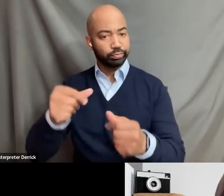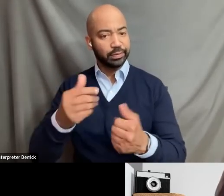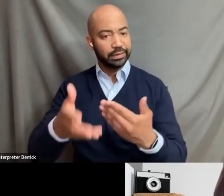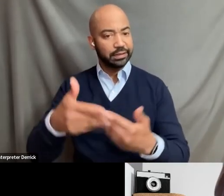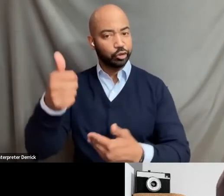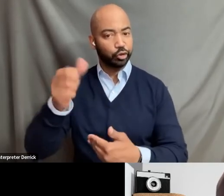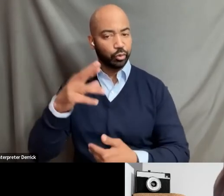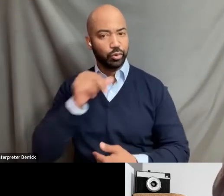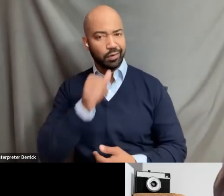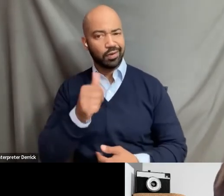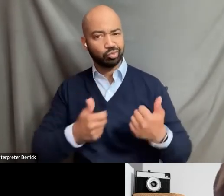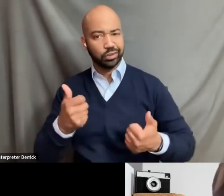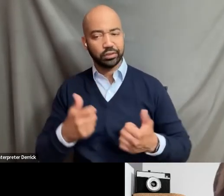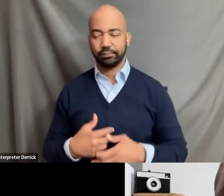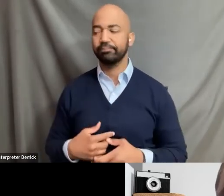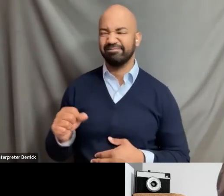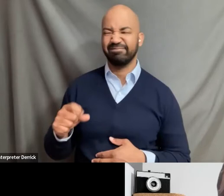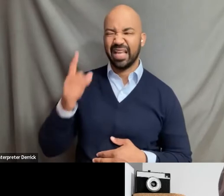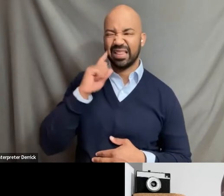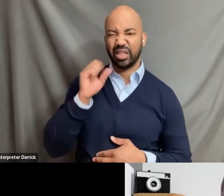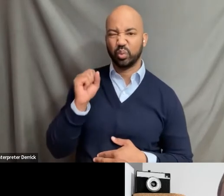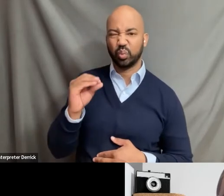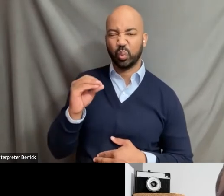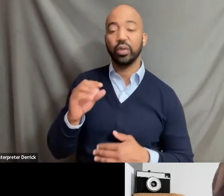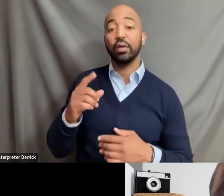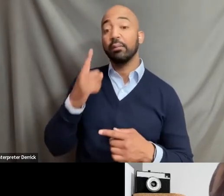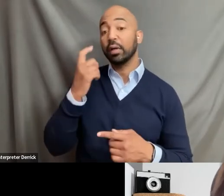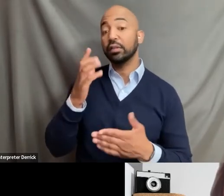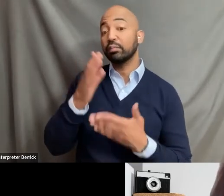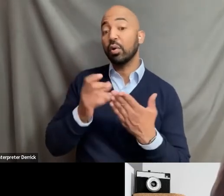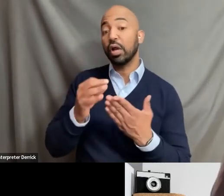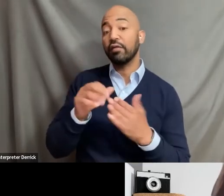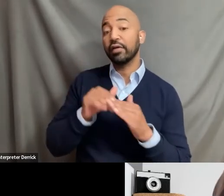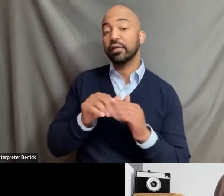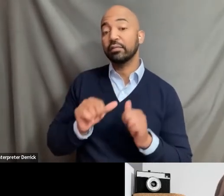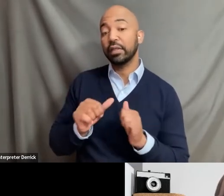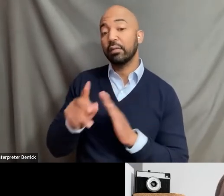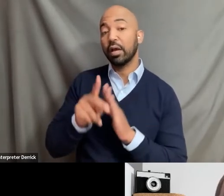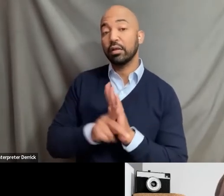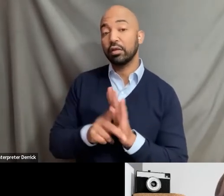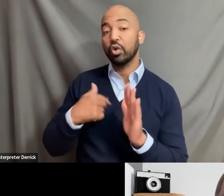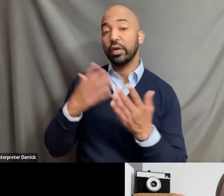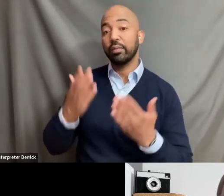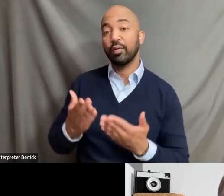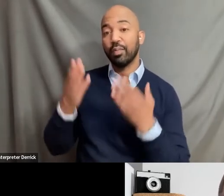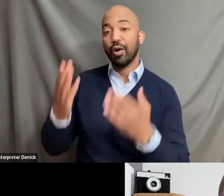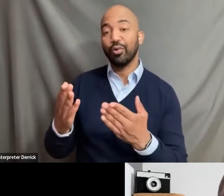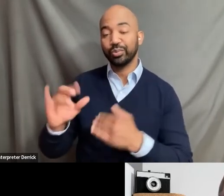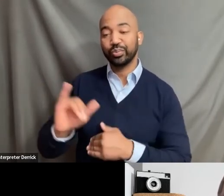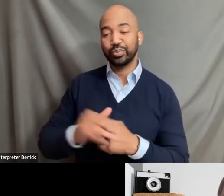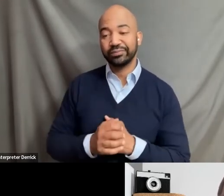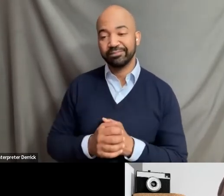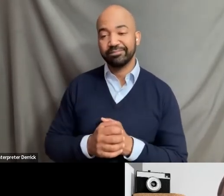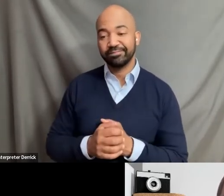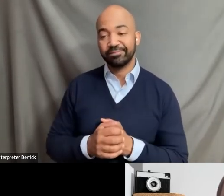definitely. And I think it's part of the accessibility policy that we are proposing, actually to,